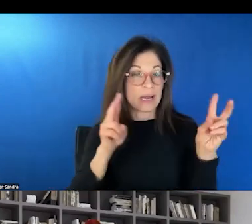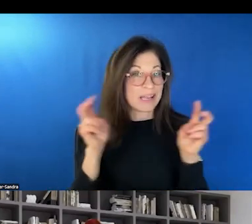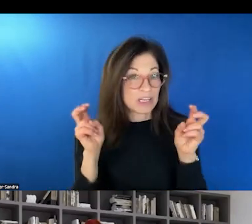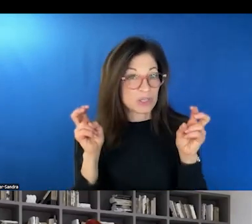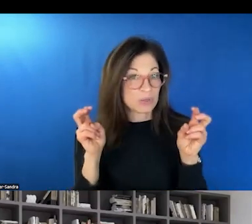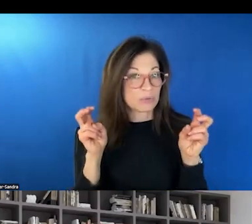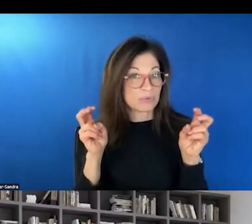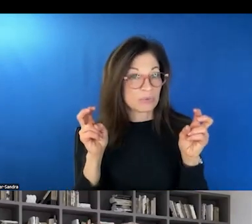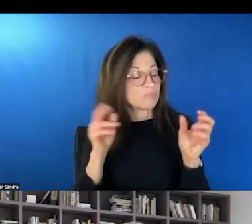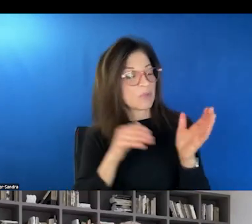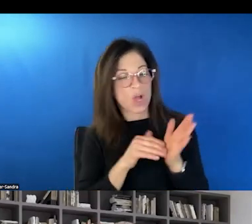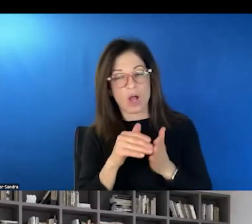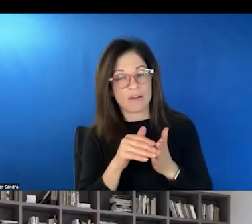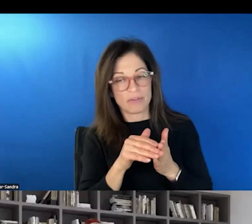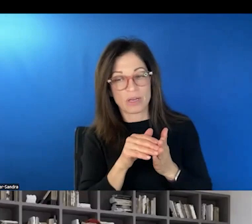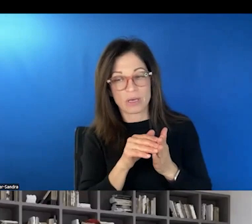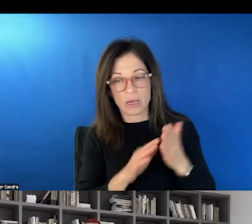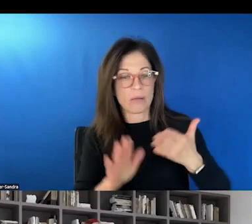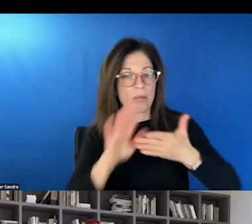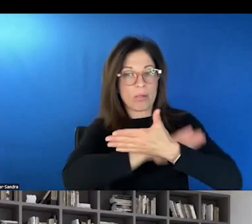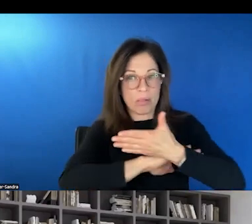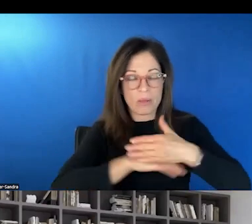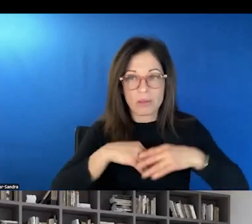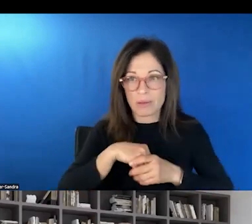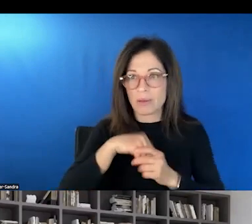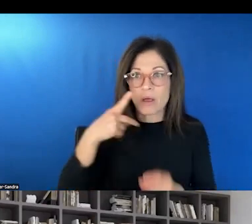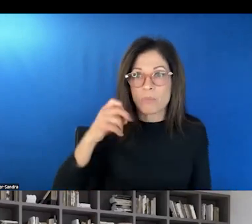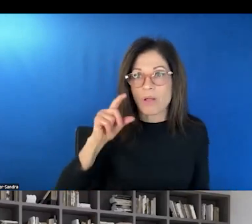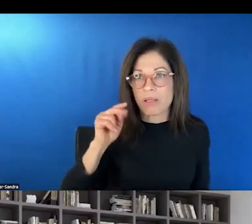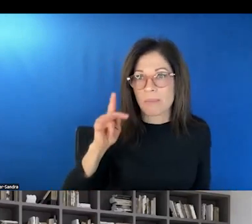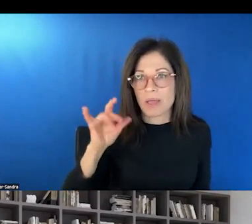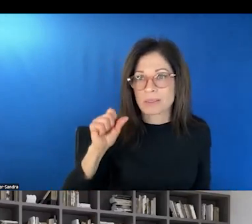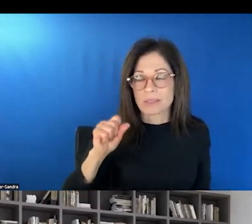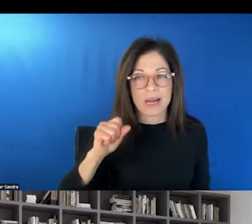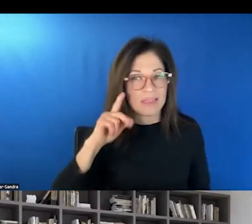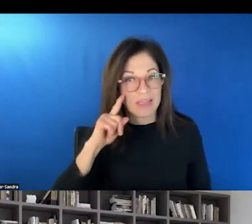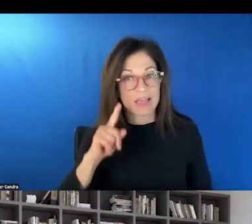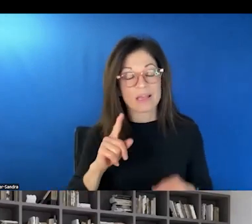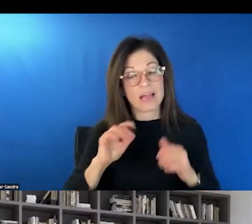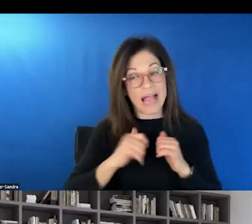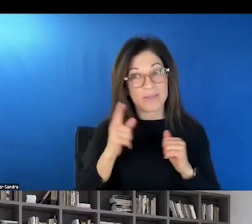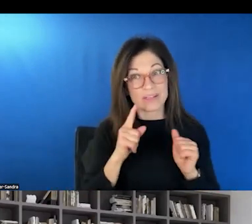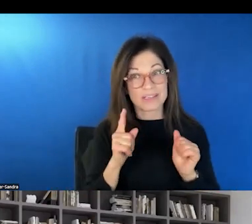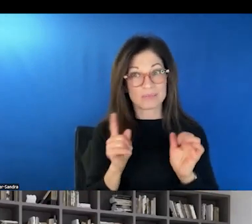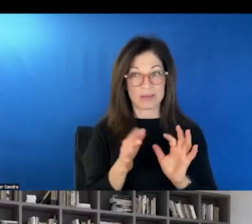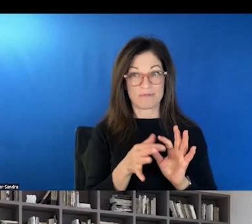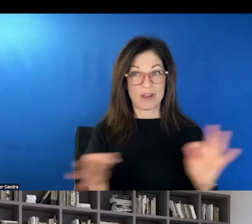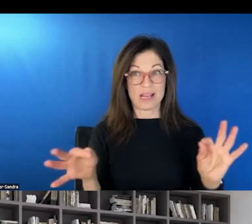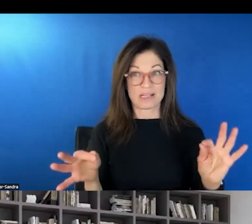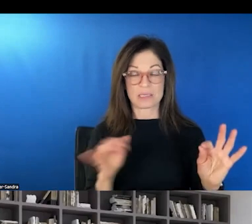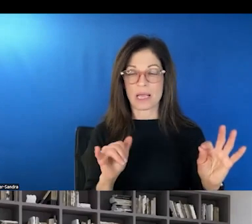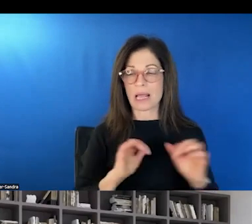often shrouded in polemics. And I think the way that this has been phrased, which is how do you